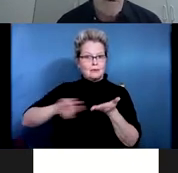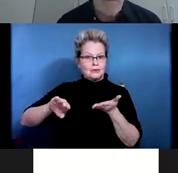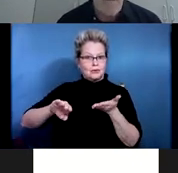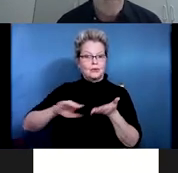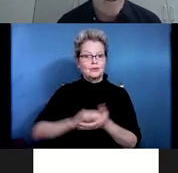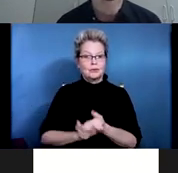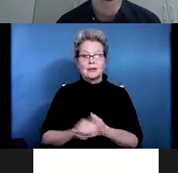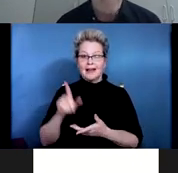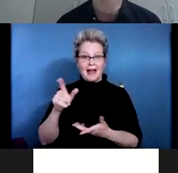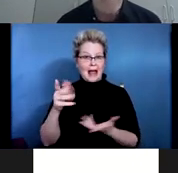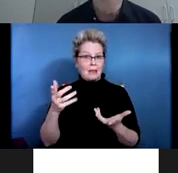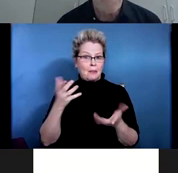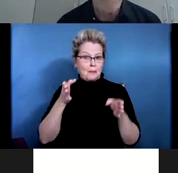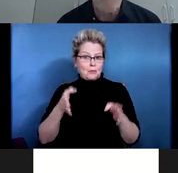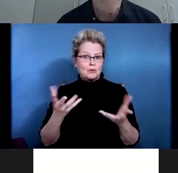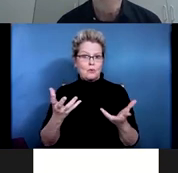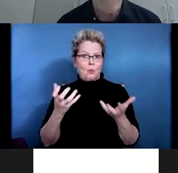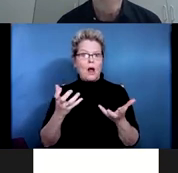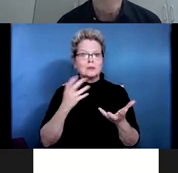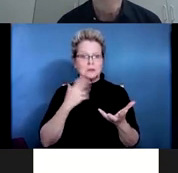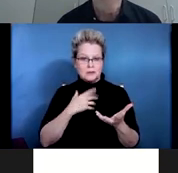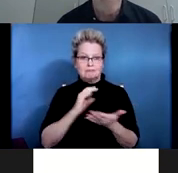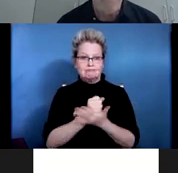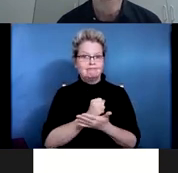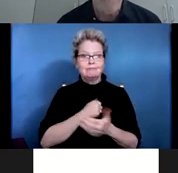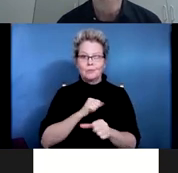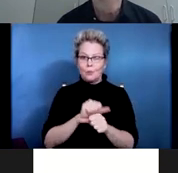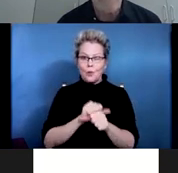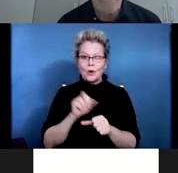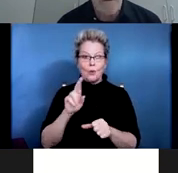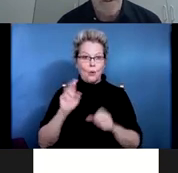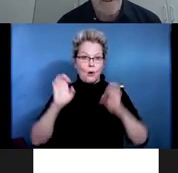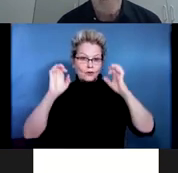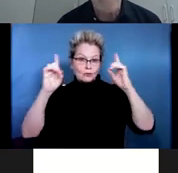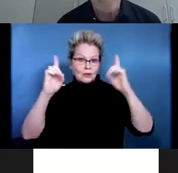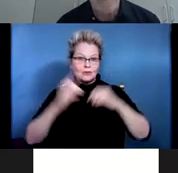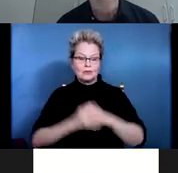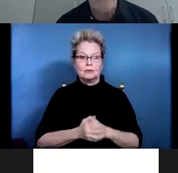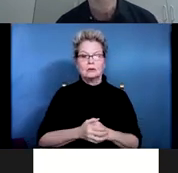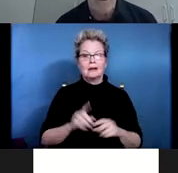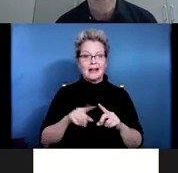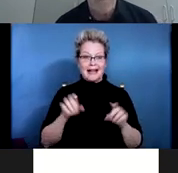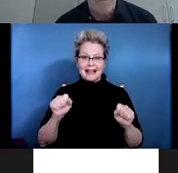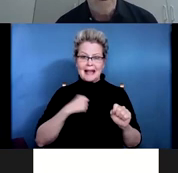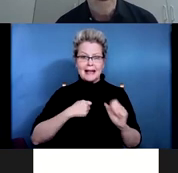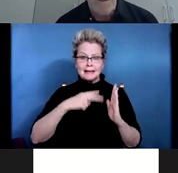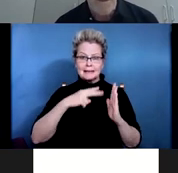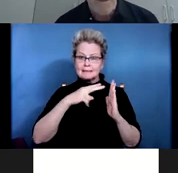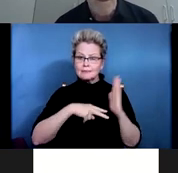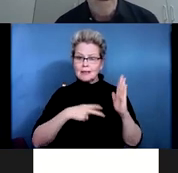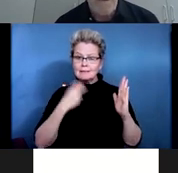employment or education that will lead to competitive employment and able to speak and understand English.